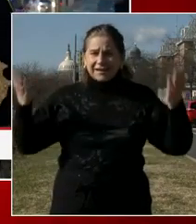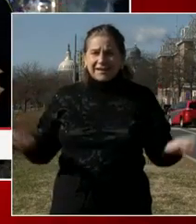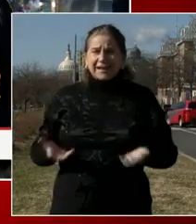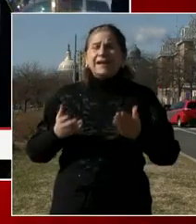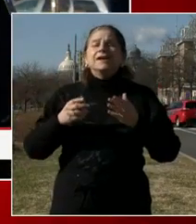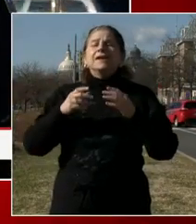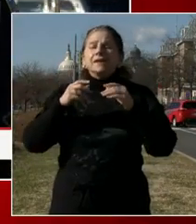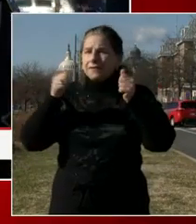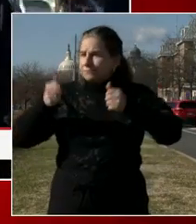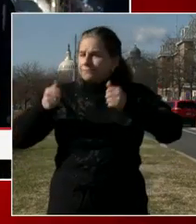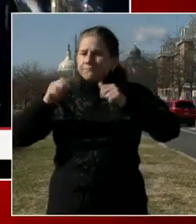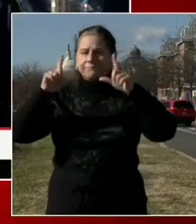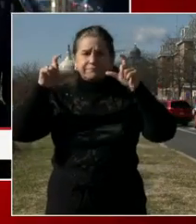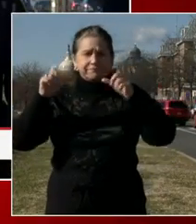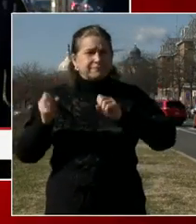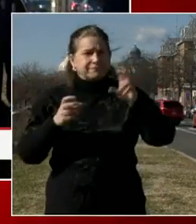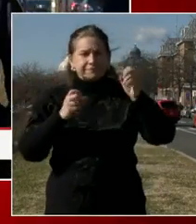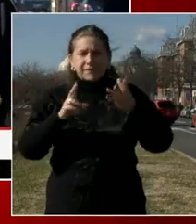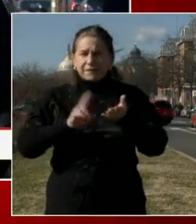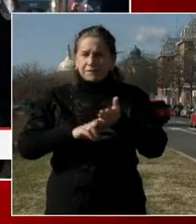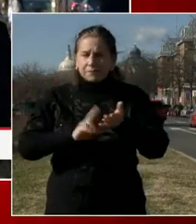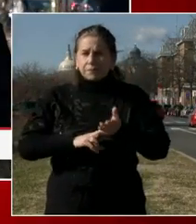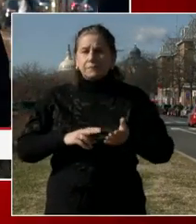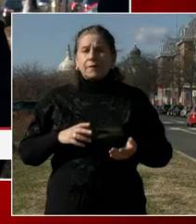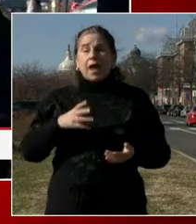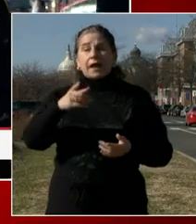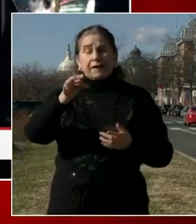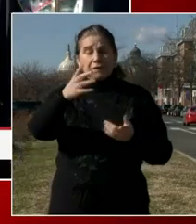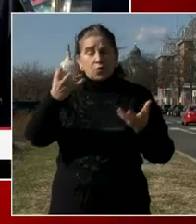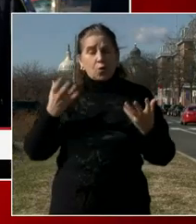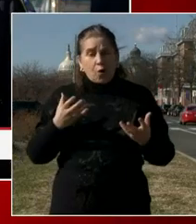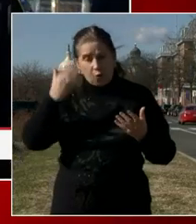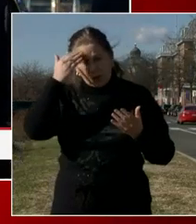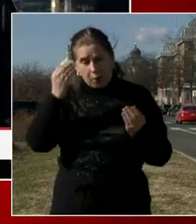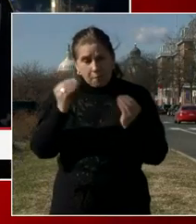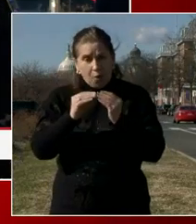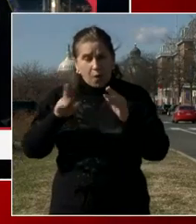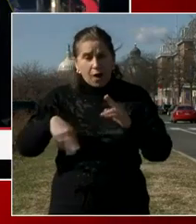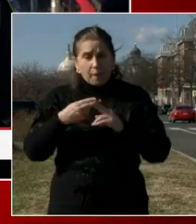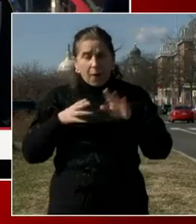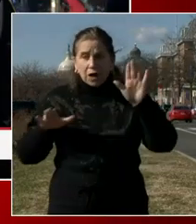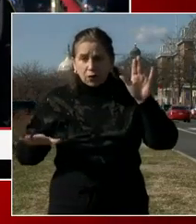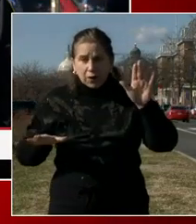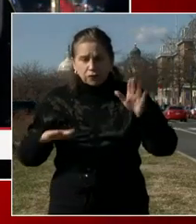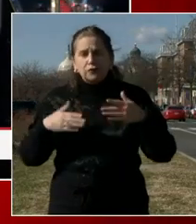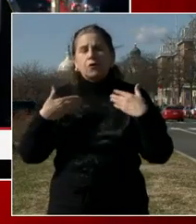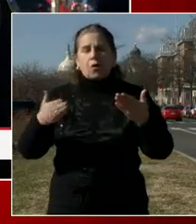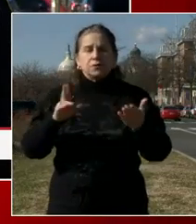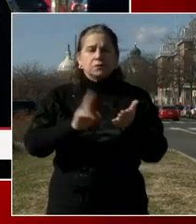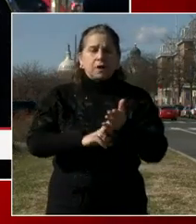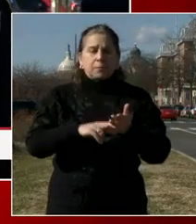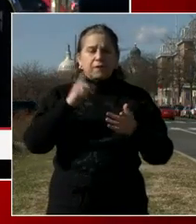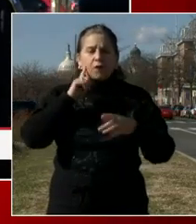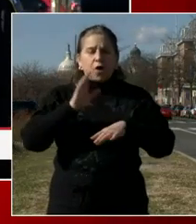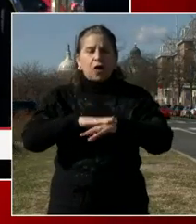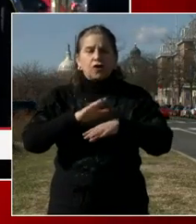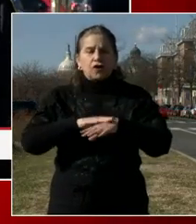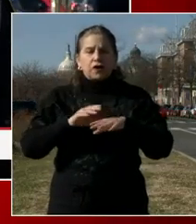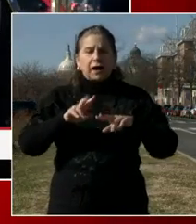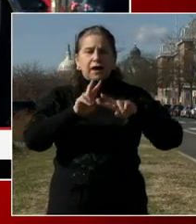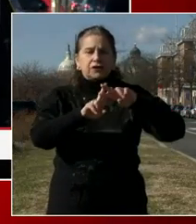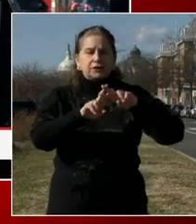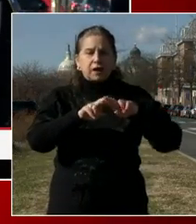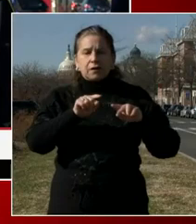that you're signed up for inauguration alerts. Remember that if you see something unusual, say